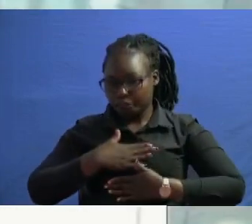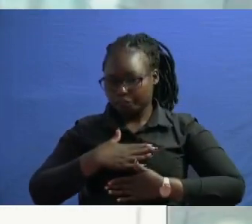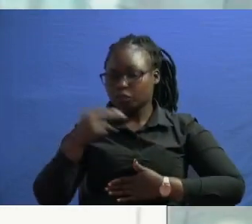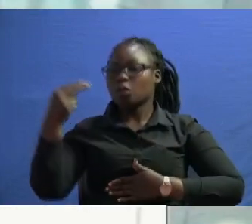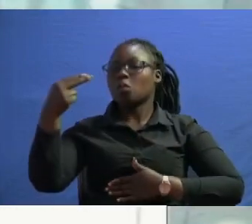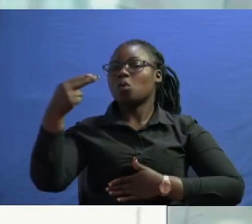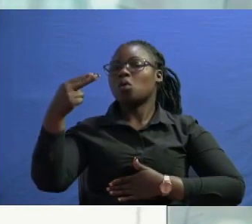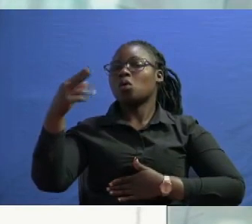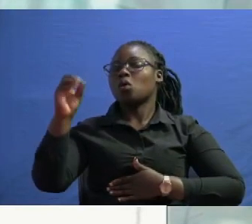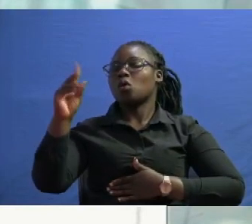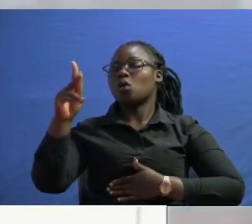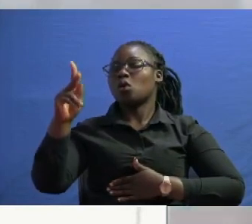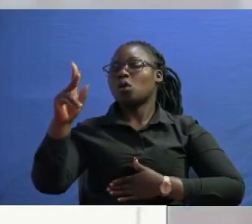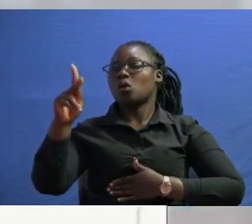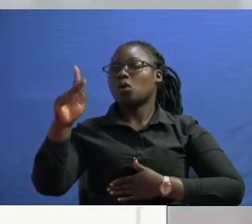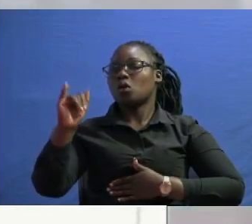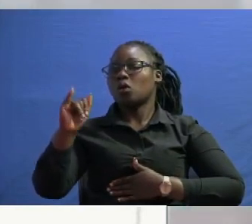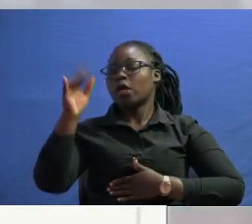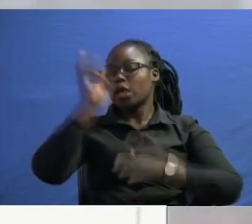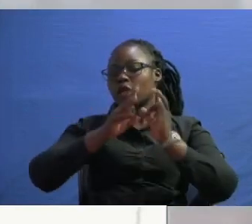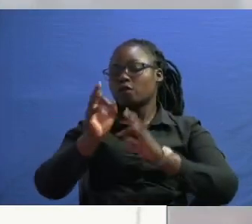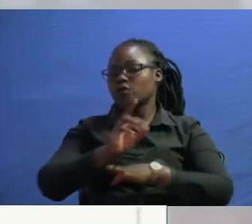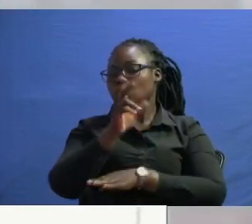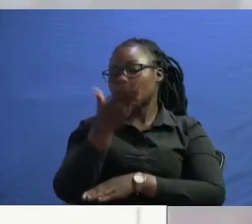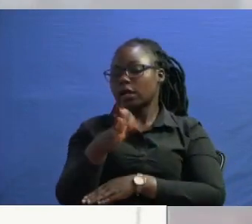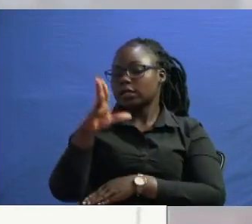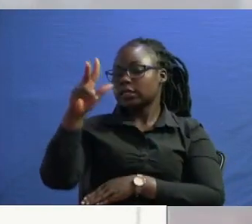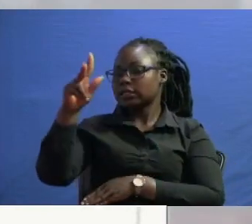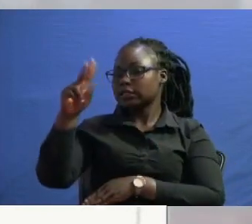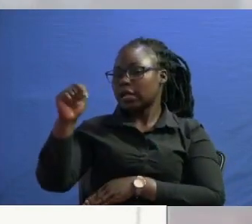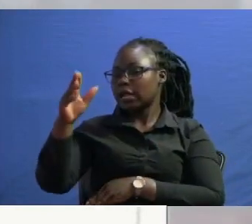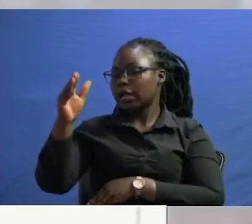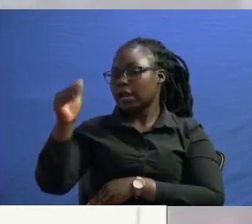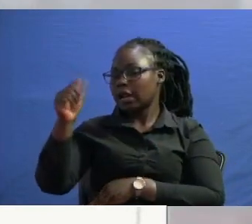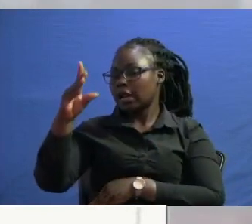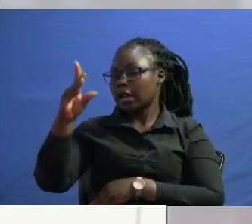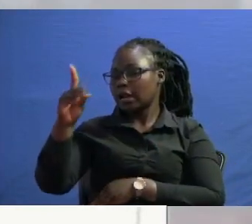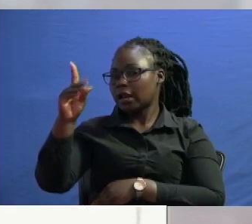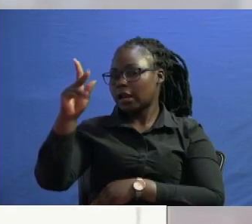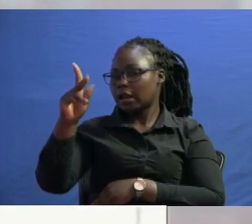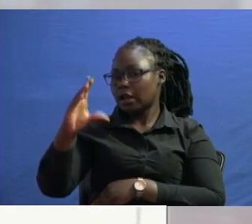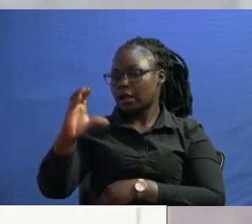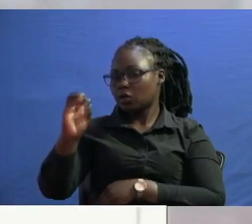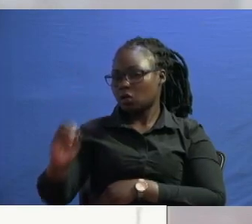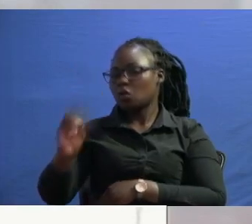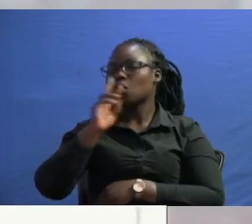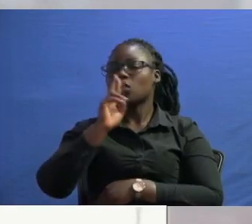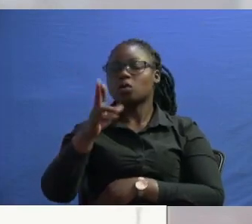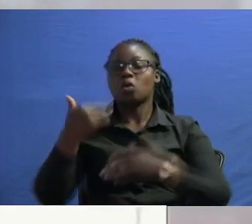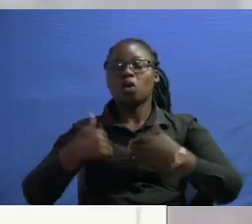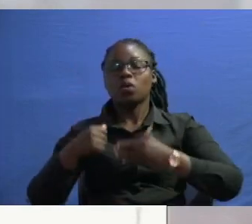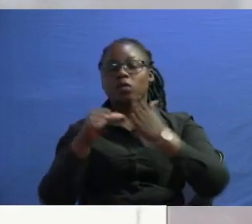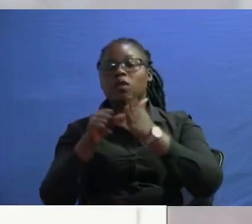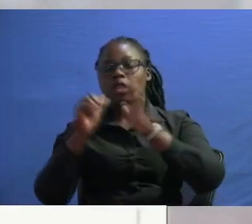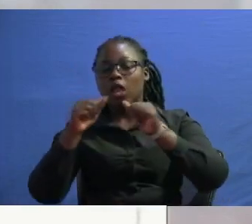um the purpose for this nadco report there were you know very fundamental issues that were raised that should be